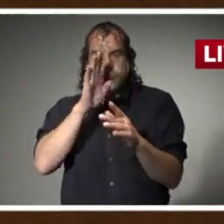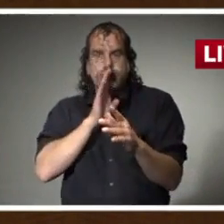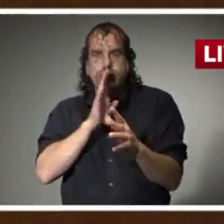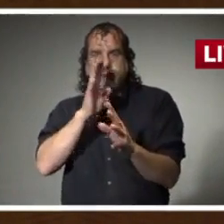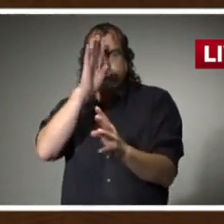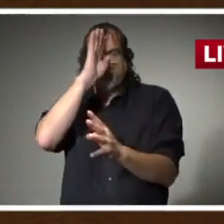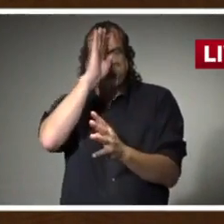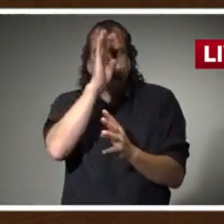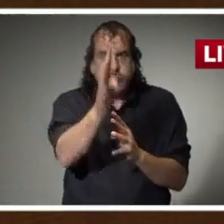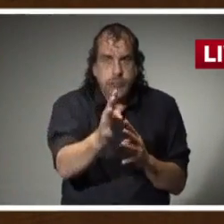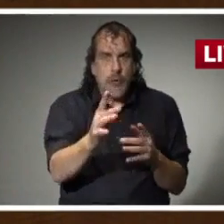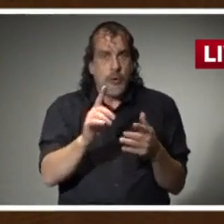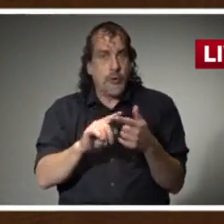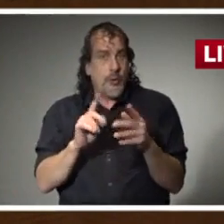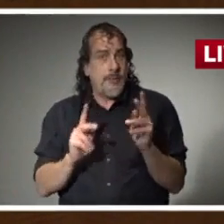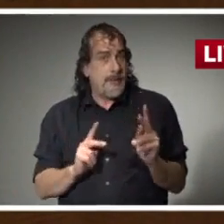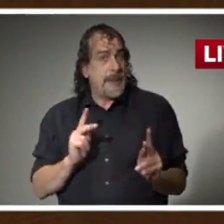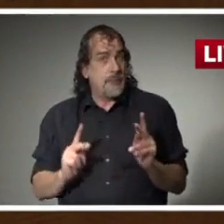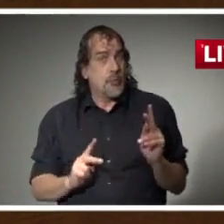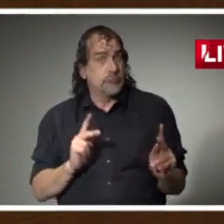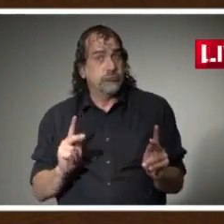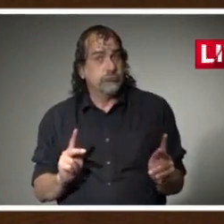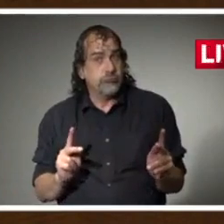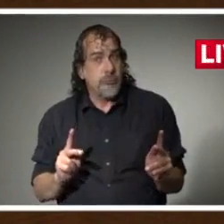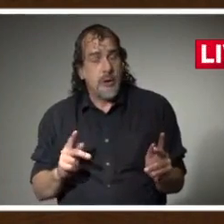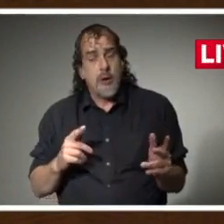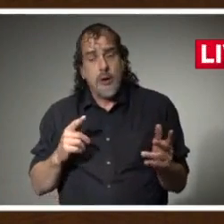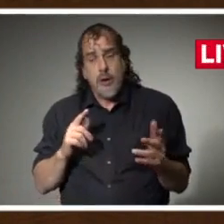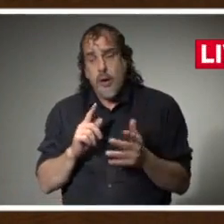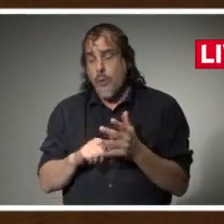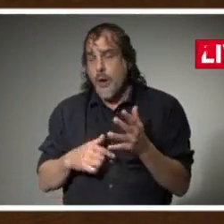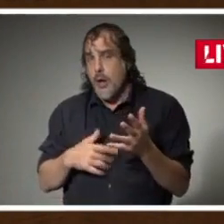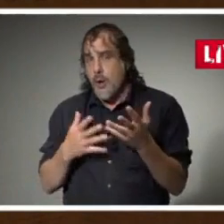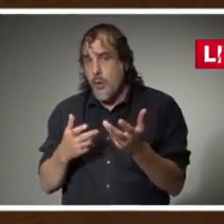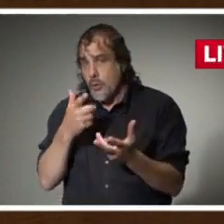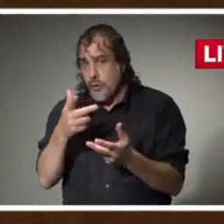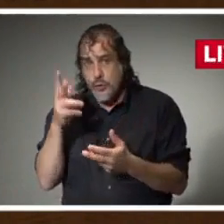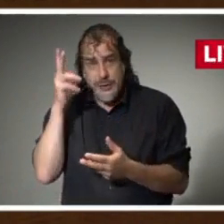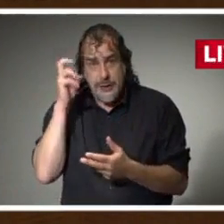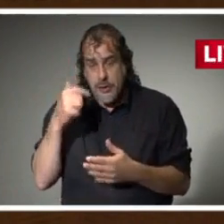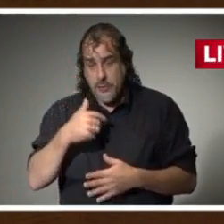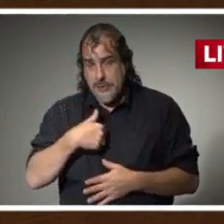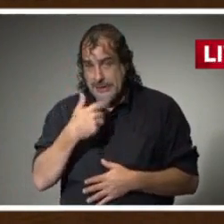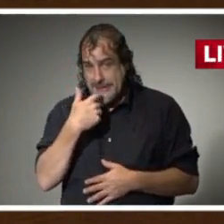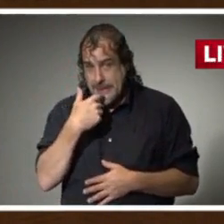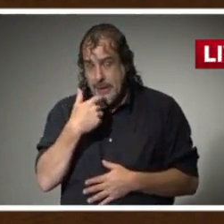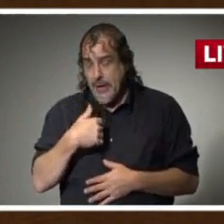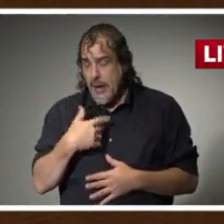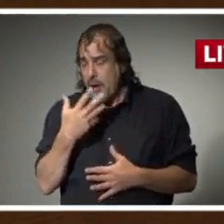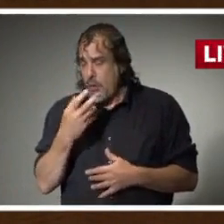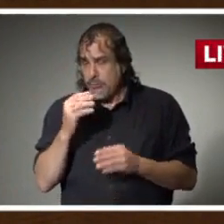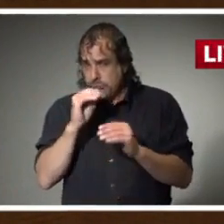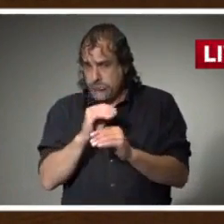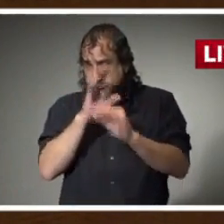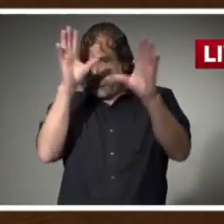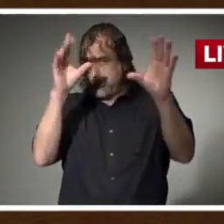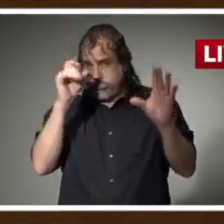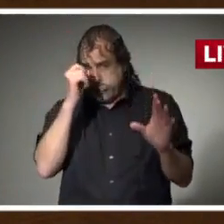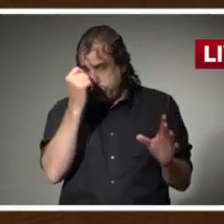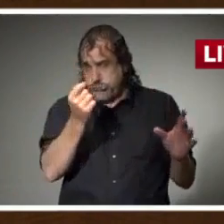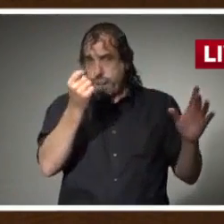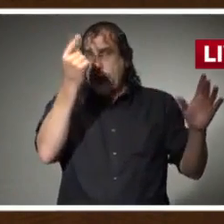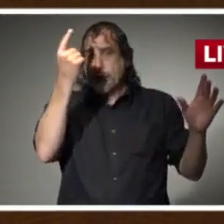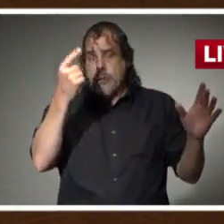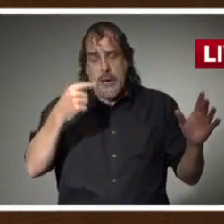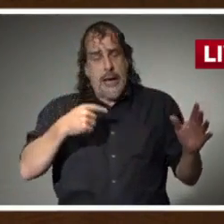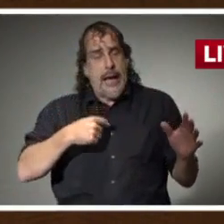to the people and what I want you to hear me say and I want you to understand that I am being